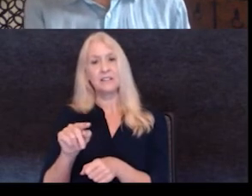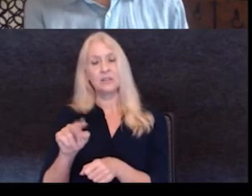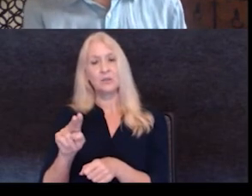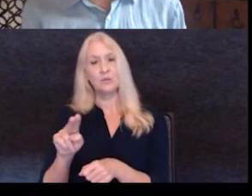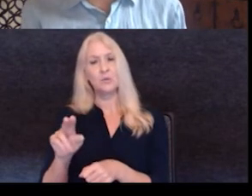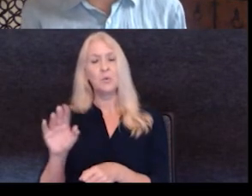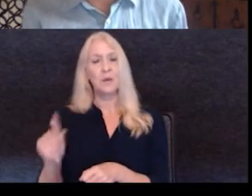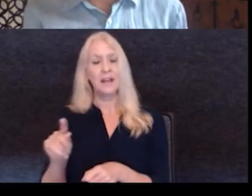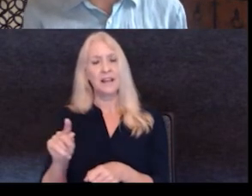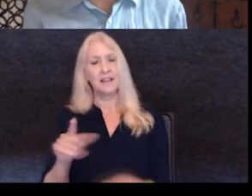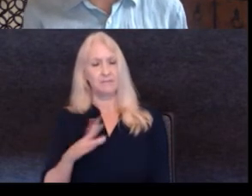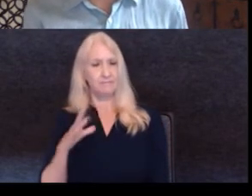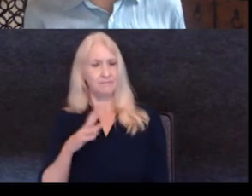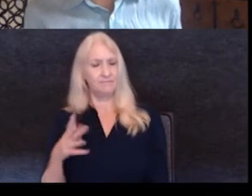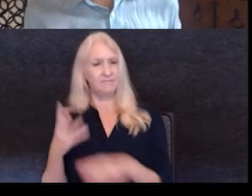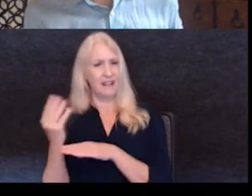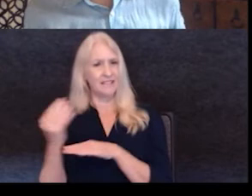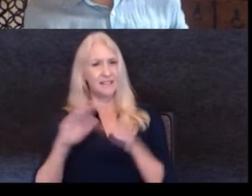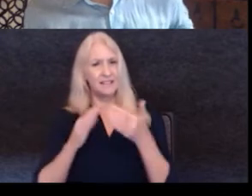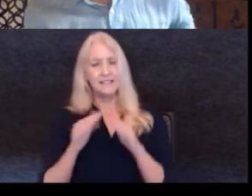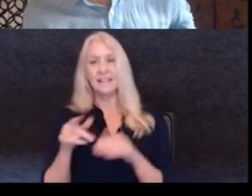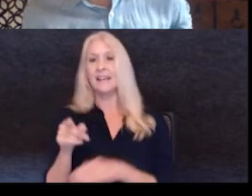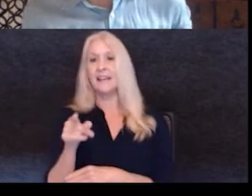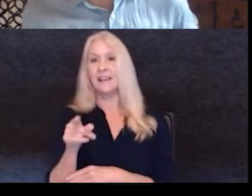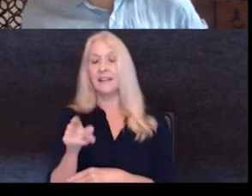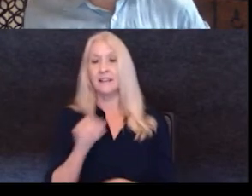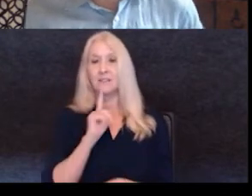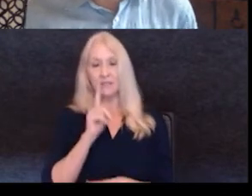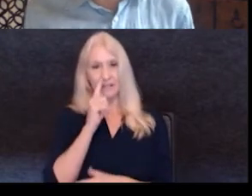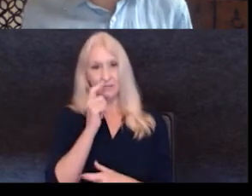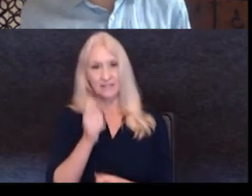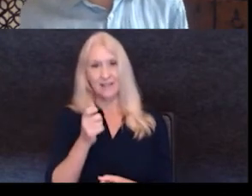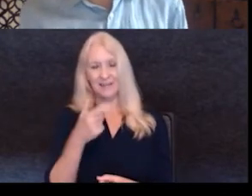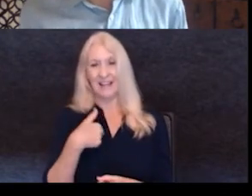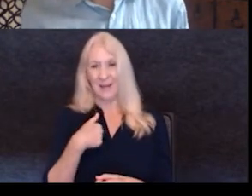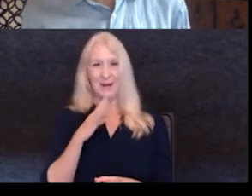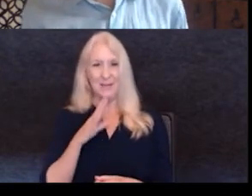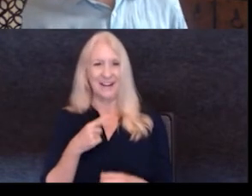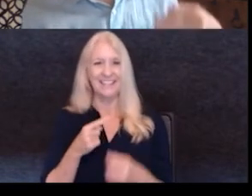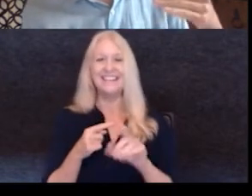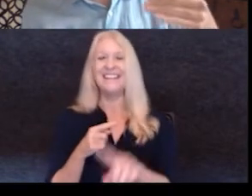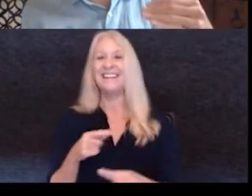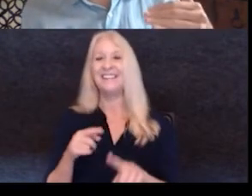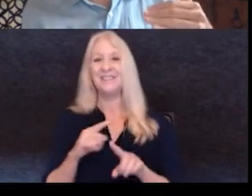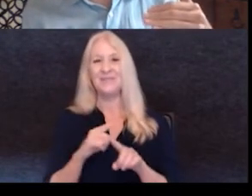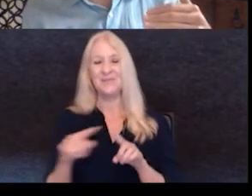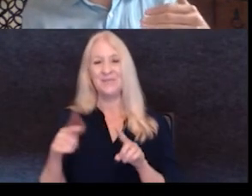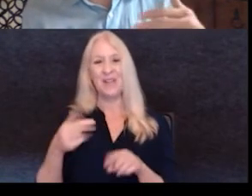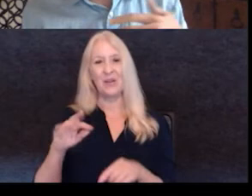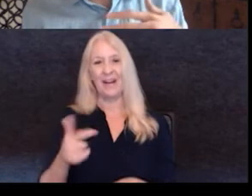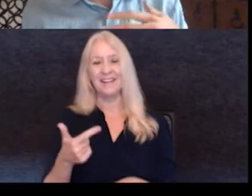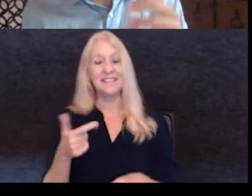And this one's really interesting because it's, uh, it's, uh, and it's odd that I'm the one talking about it, but it's a, it's a, it's